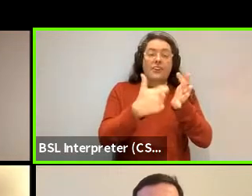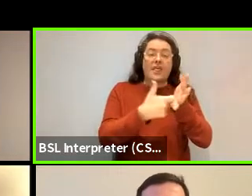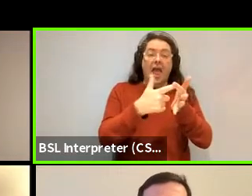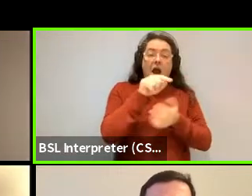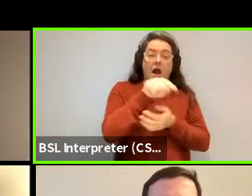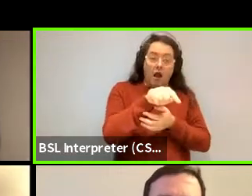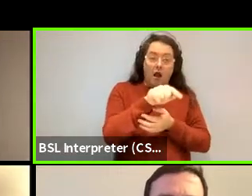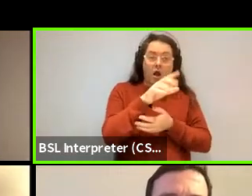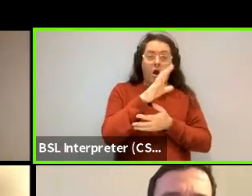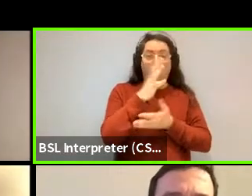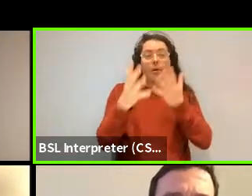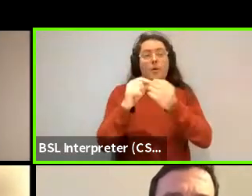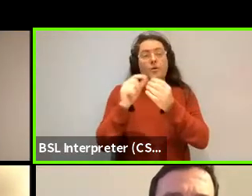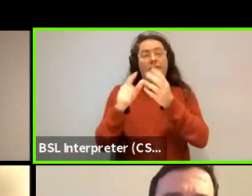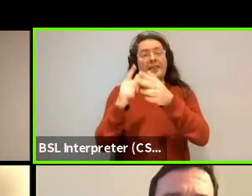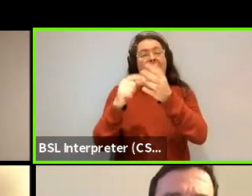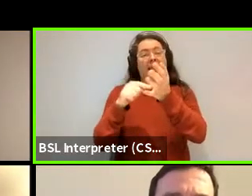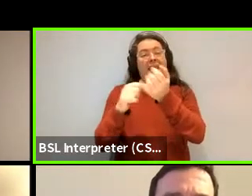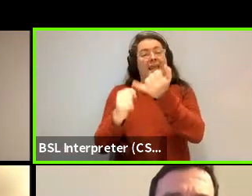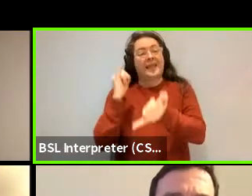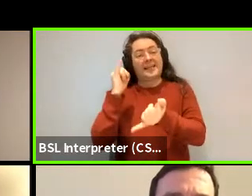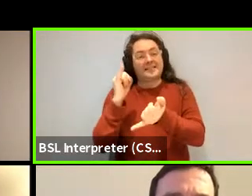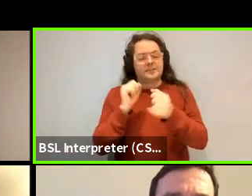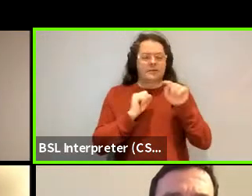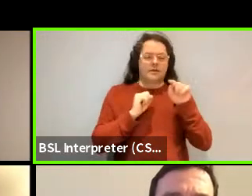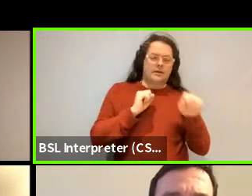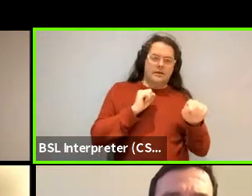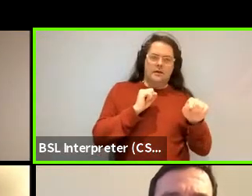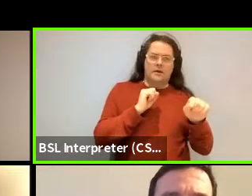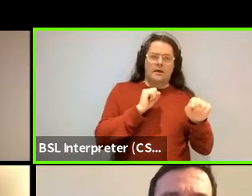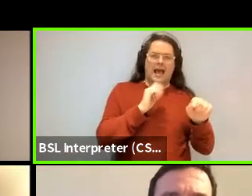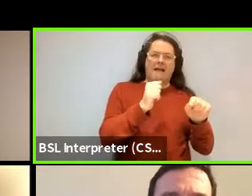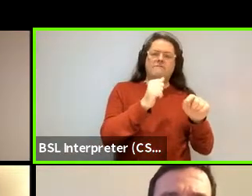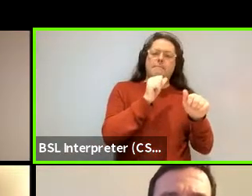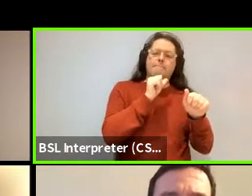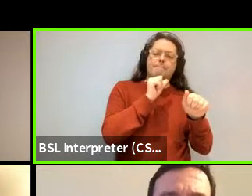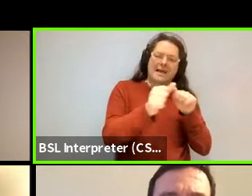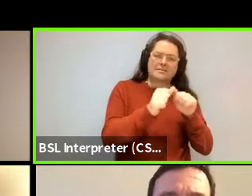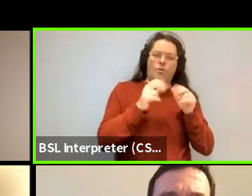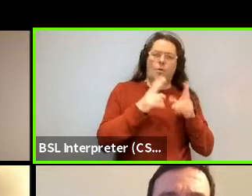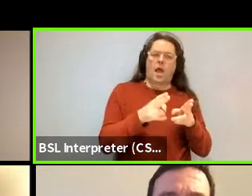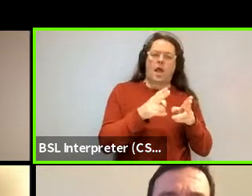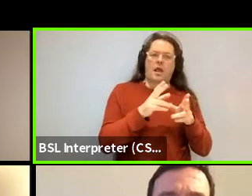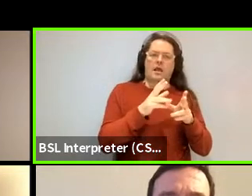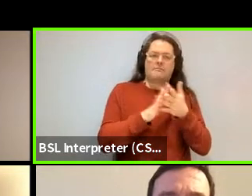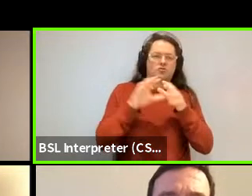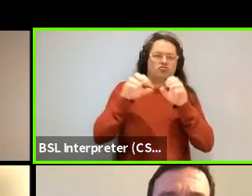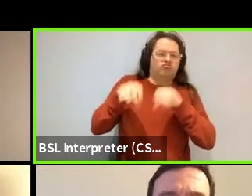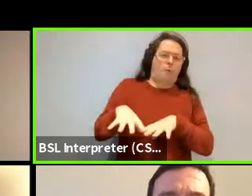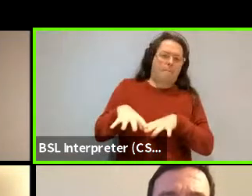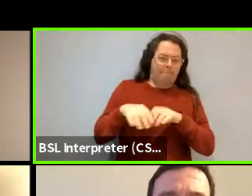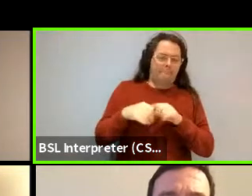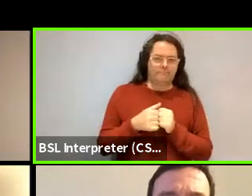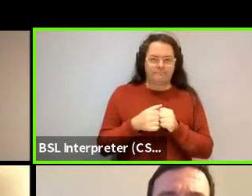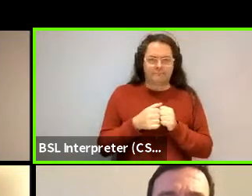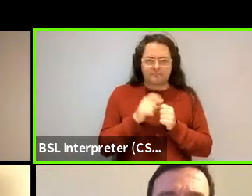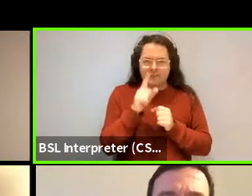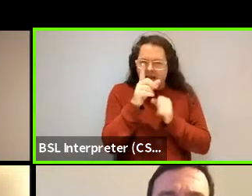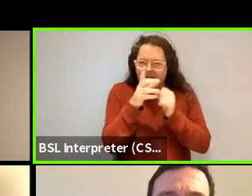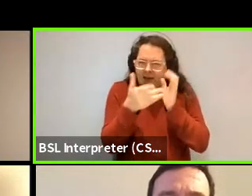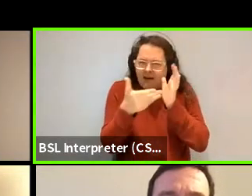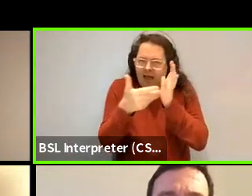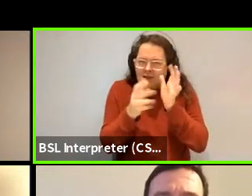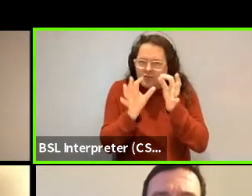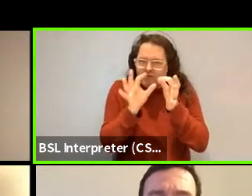a, it's a, it would be preempted by different formulation. Right. Yeah. Can I just ask a tiny second little question, which was